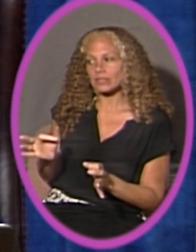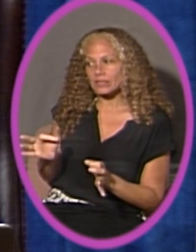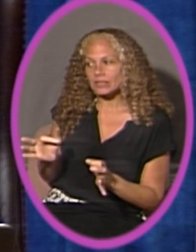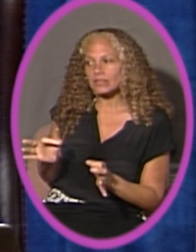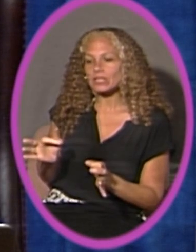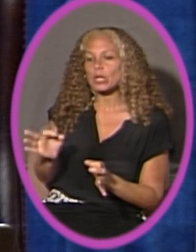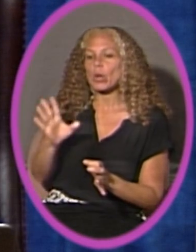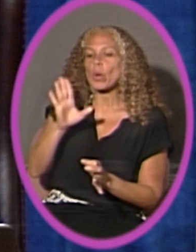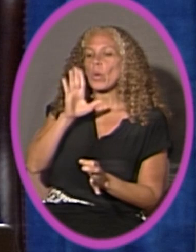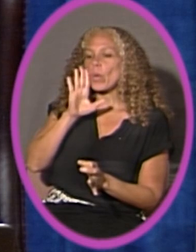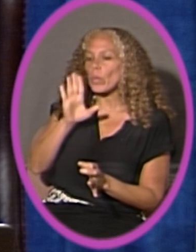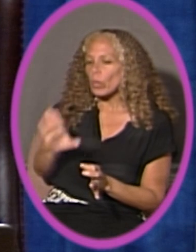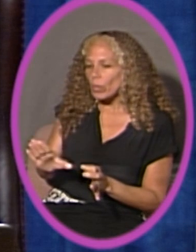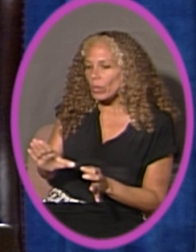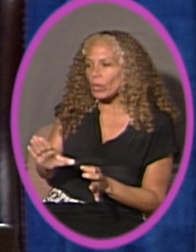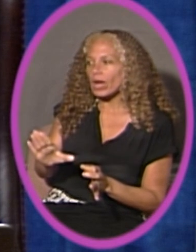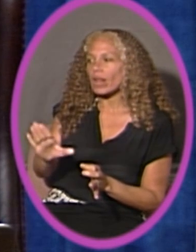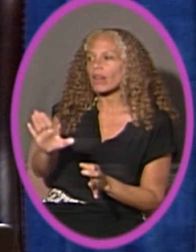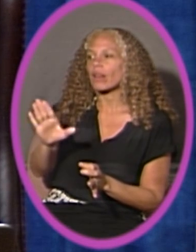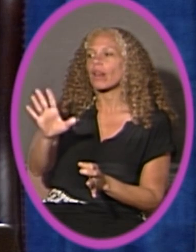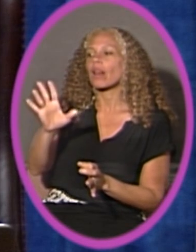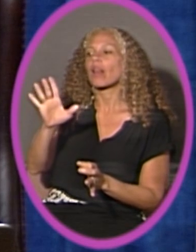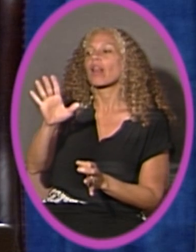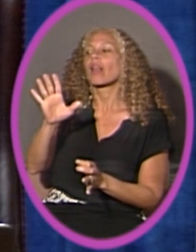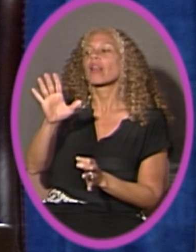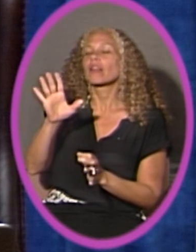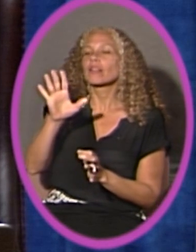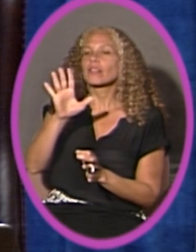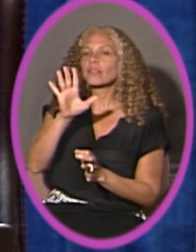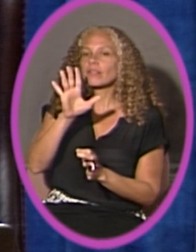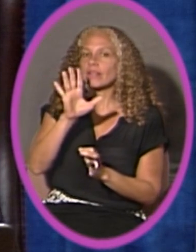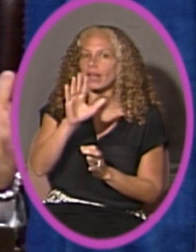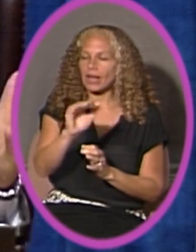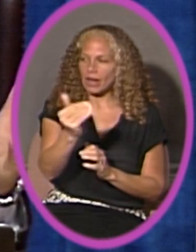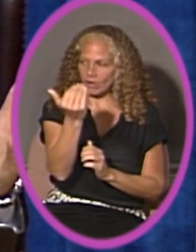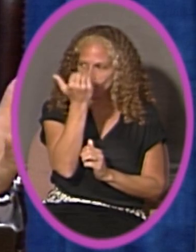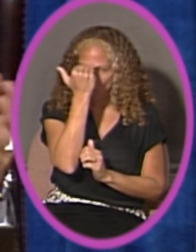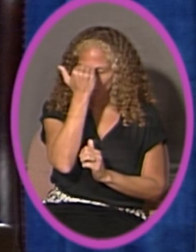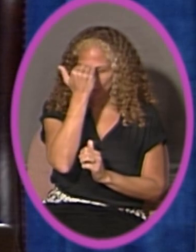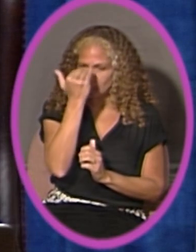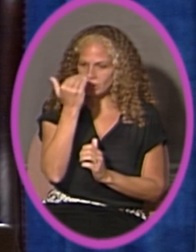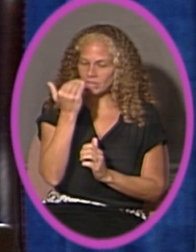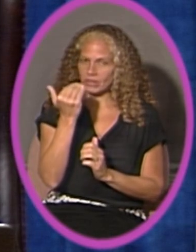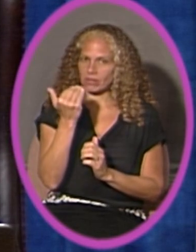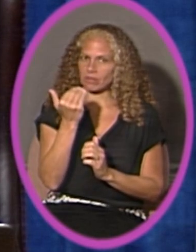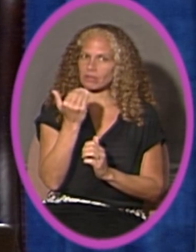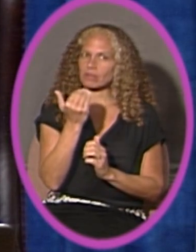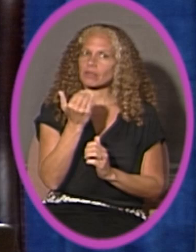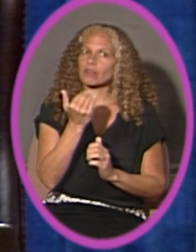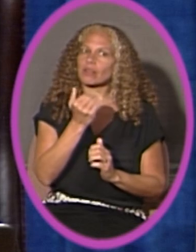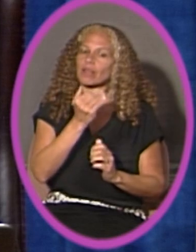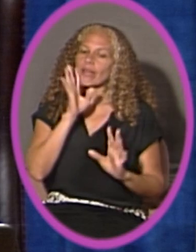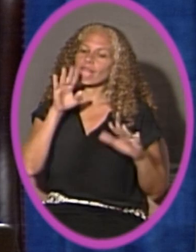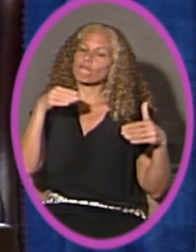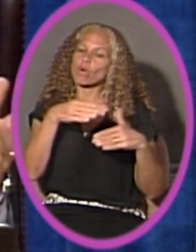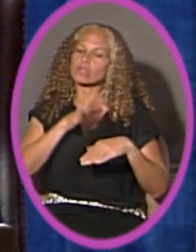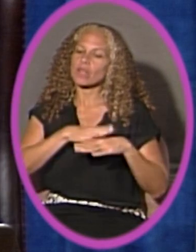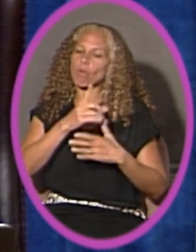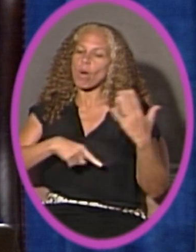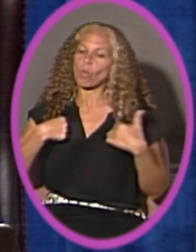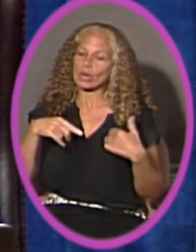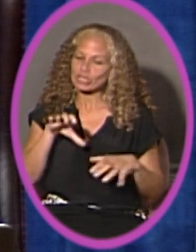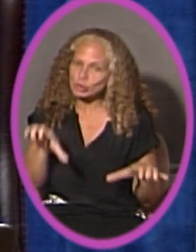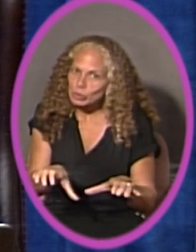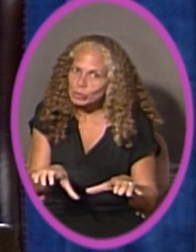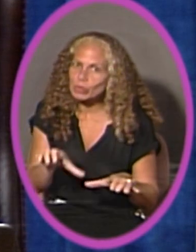in fact, will speak to the essence of what we do and not about people, which I don't think you